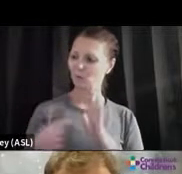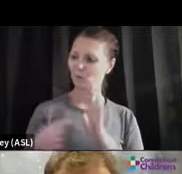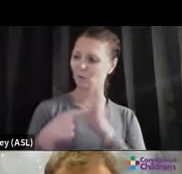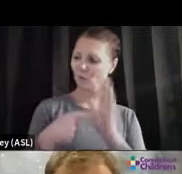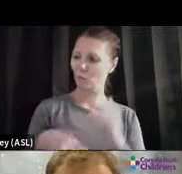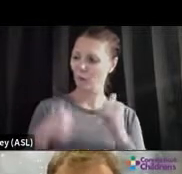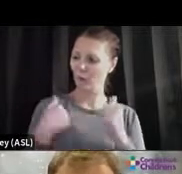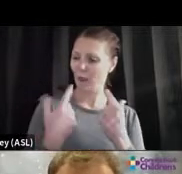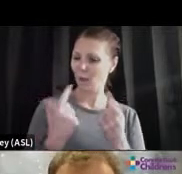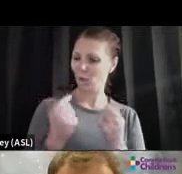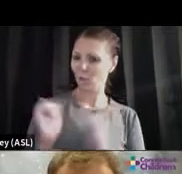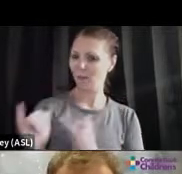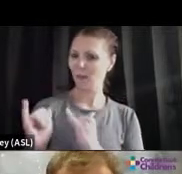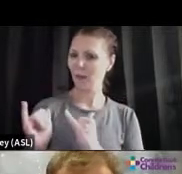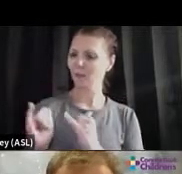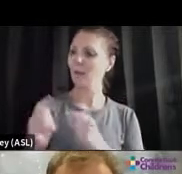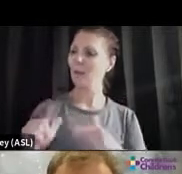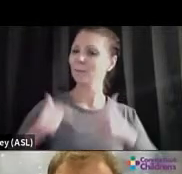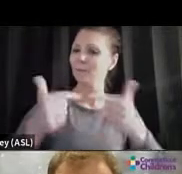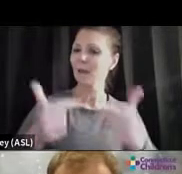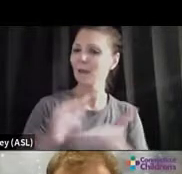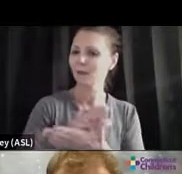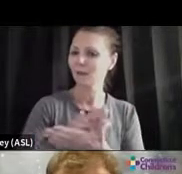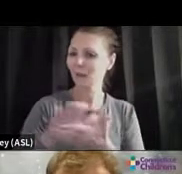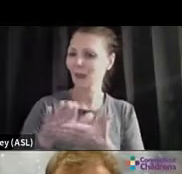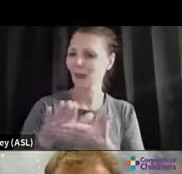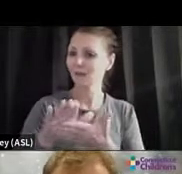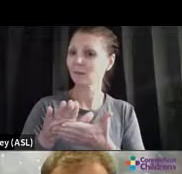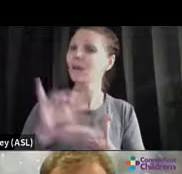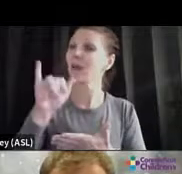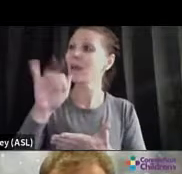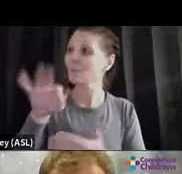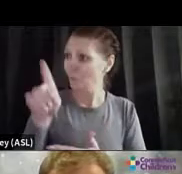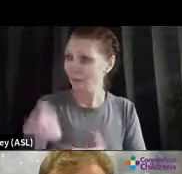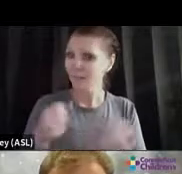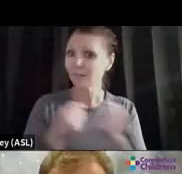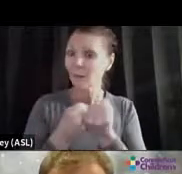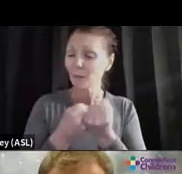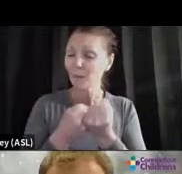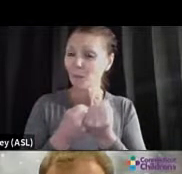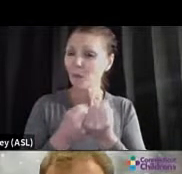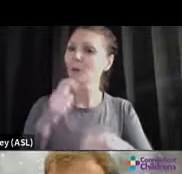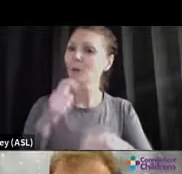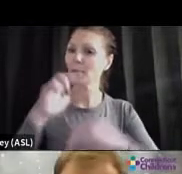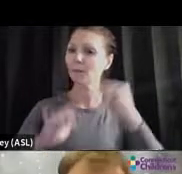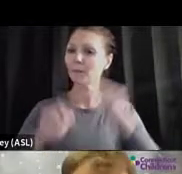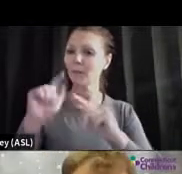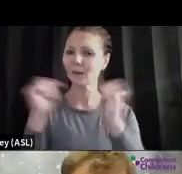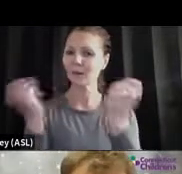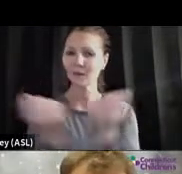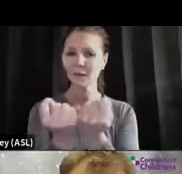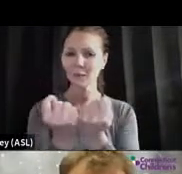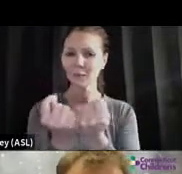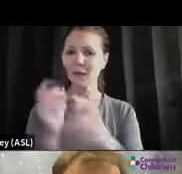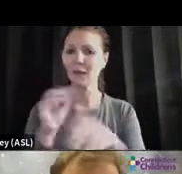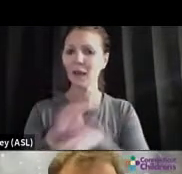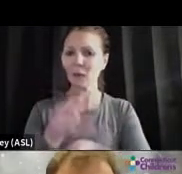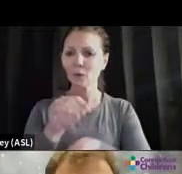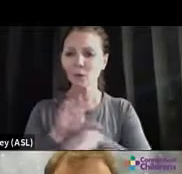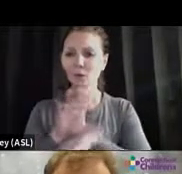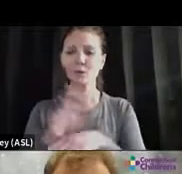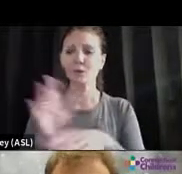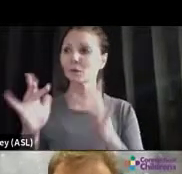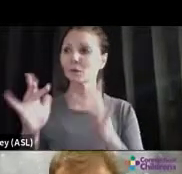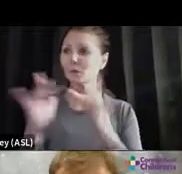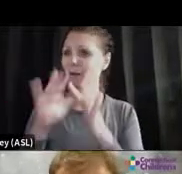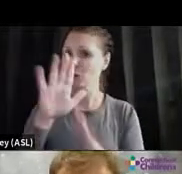need more support, this is where we can build teams. Get a counselor. And there are counselors available through school or through your health insurance. Talk